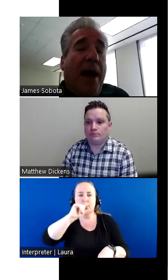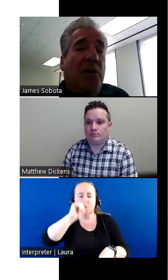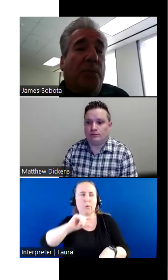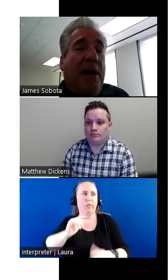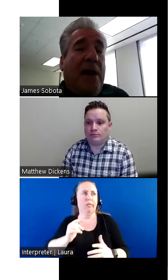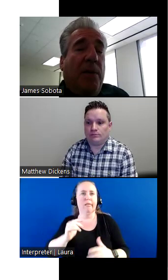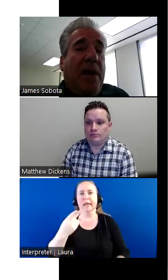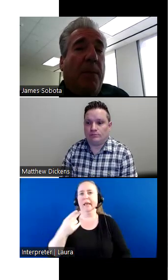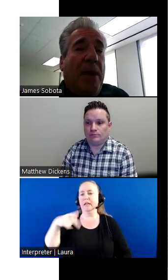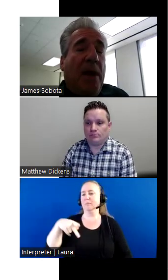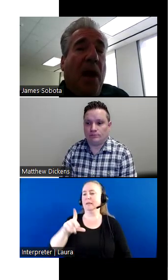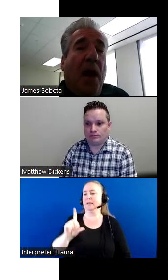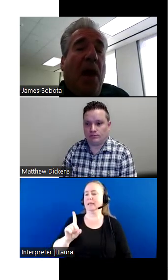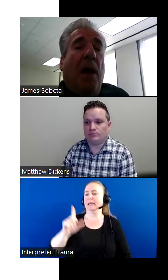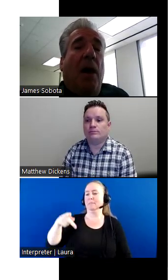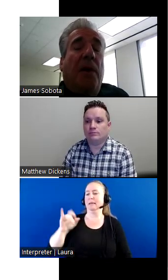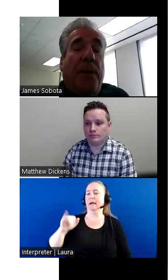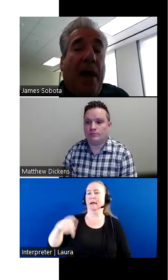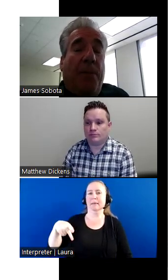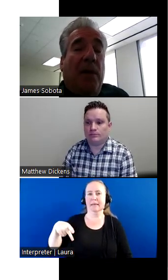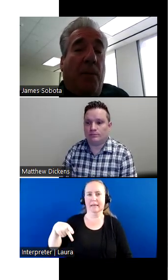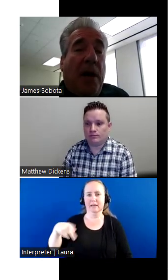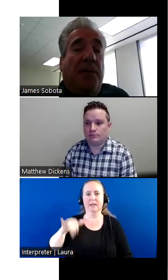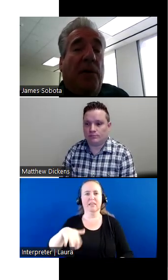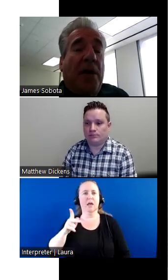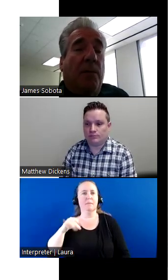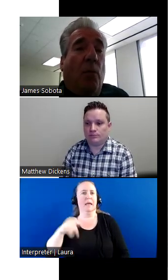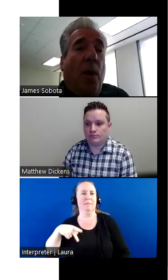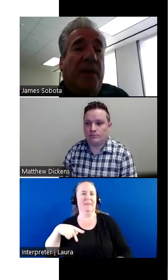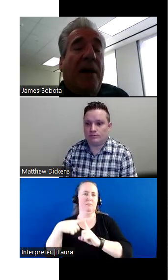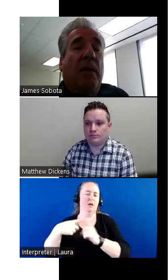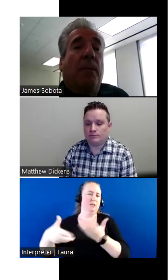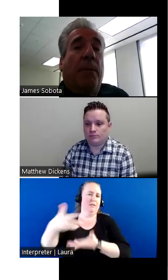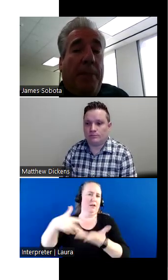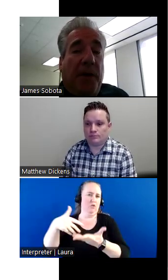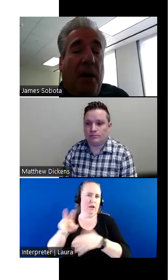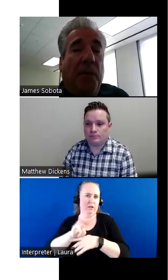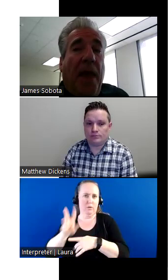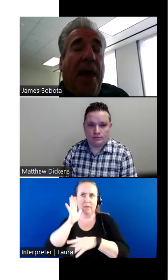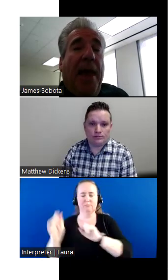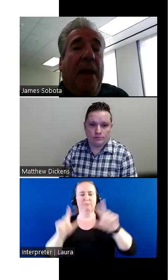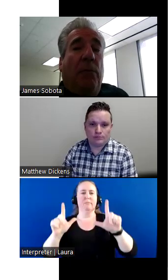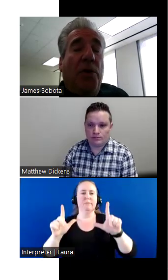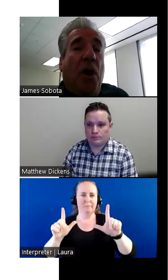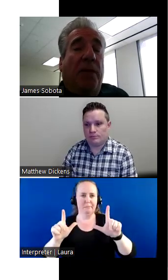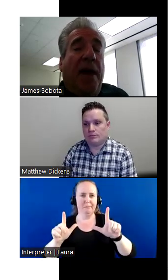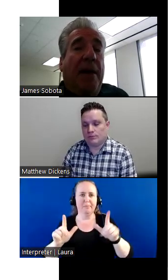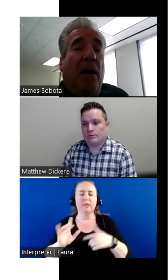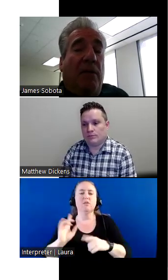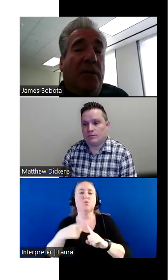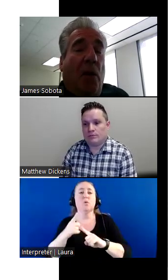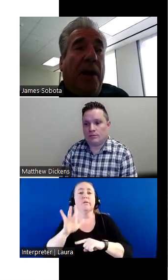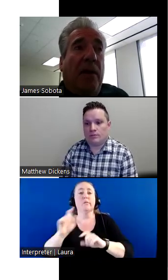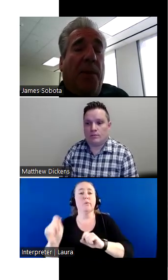Google HPD PIP, the PIP, the positive interaction website pops up. And when you go to